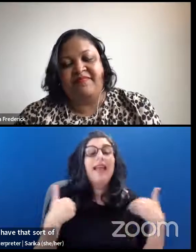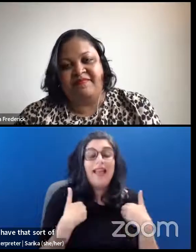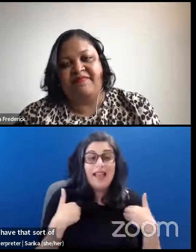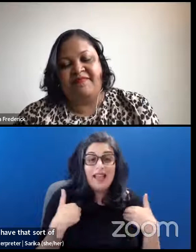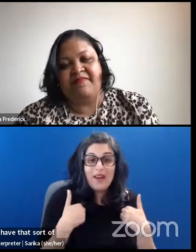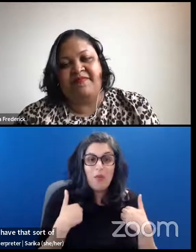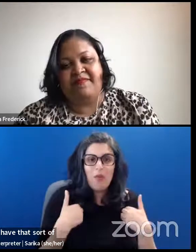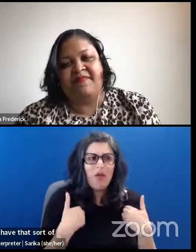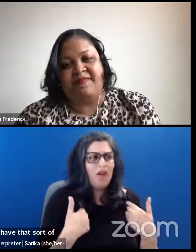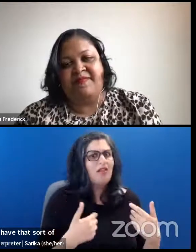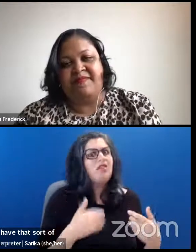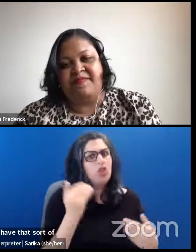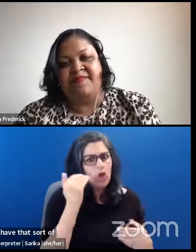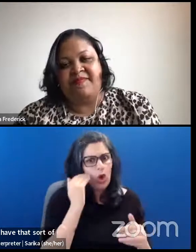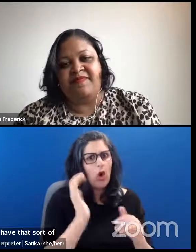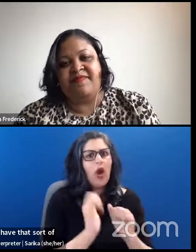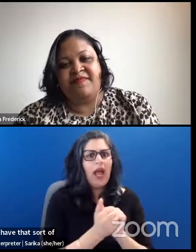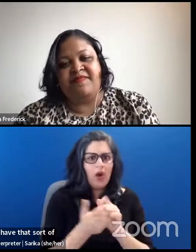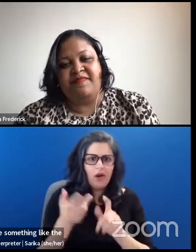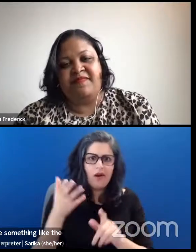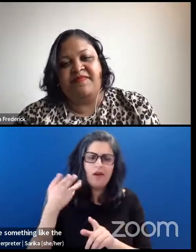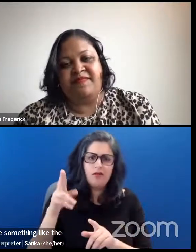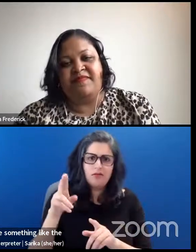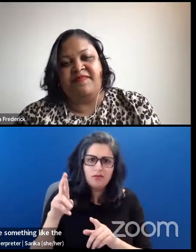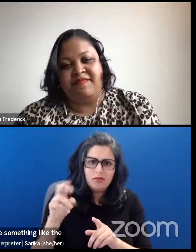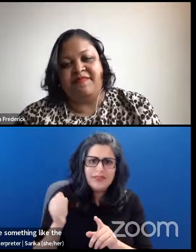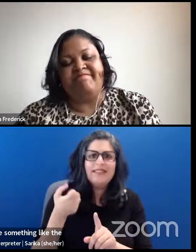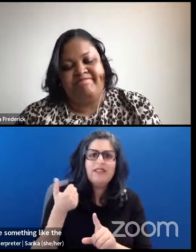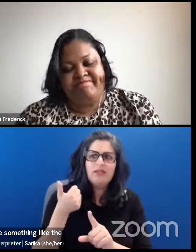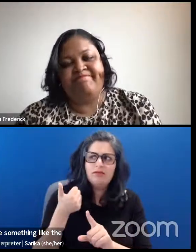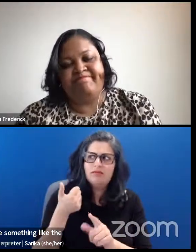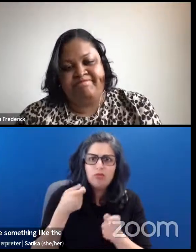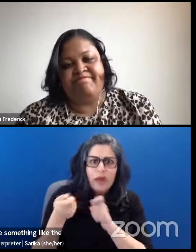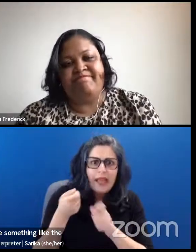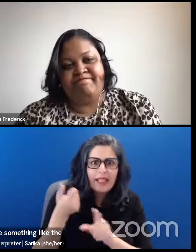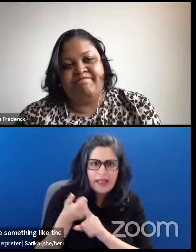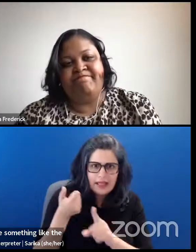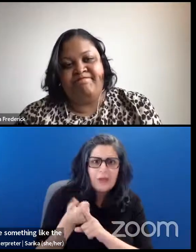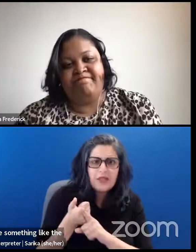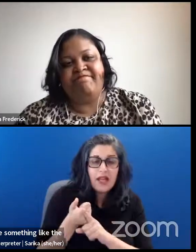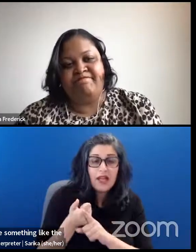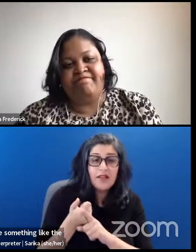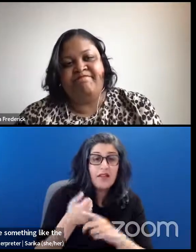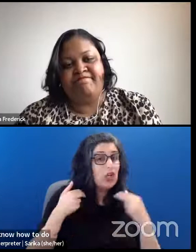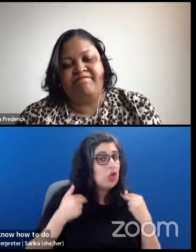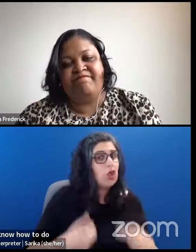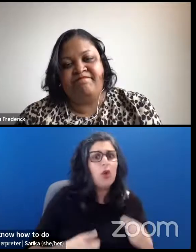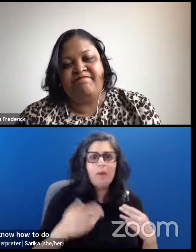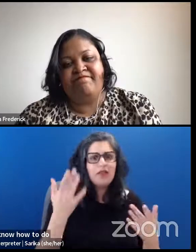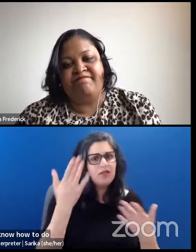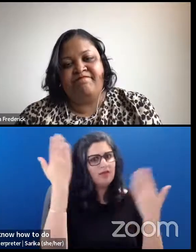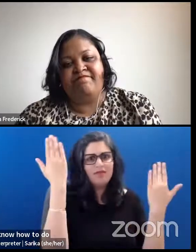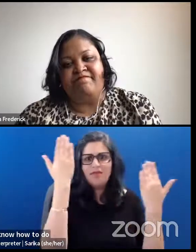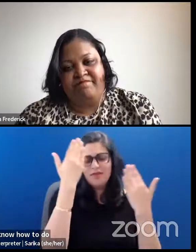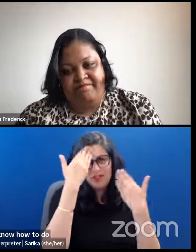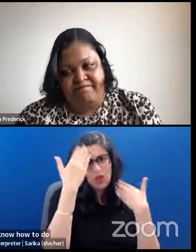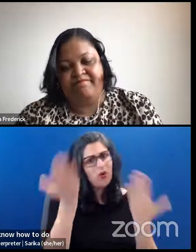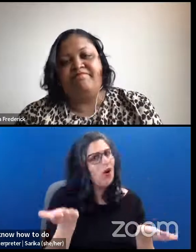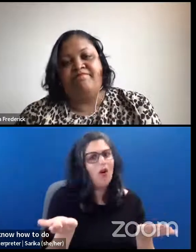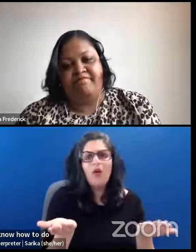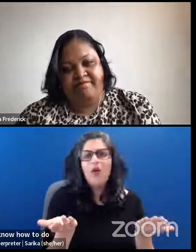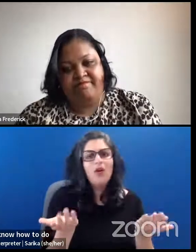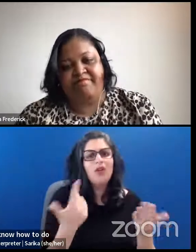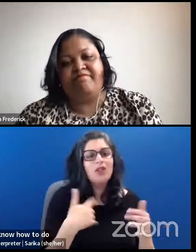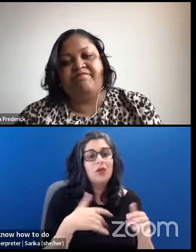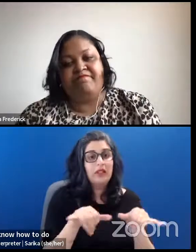that we know how to do to move. And we need to be taught that. We need to learn those skills and they're critically important because if we stay in this state of,